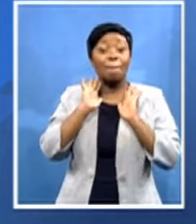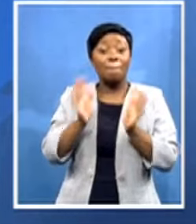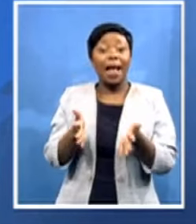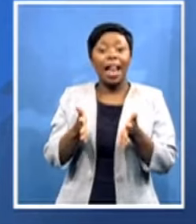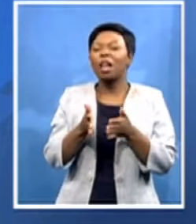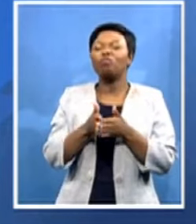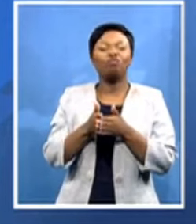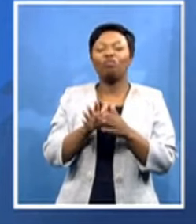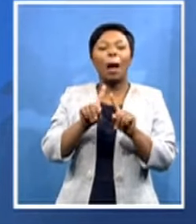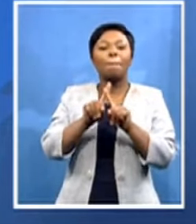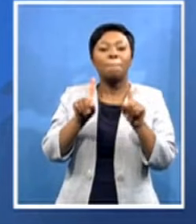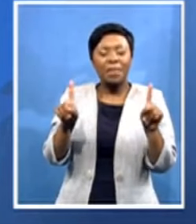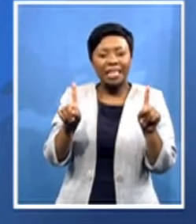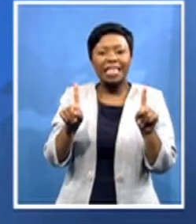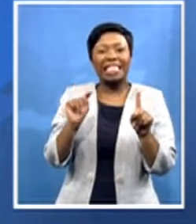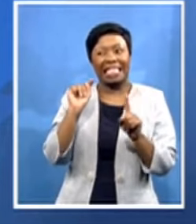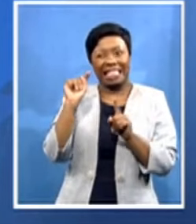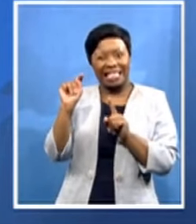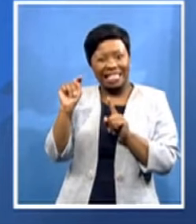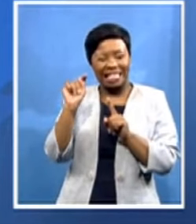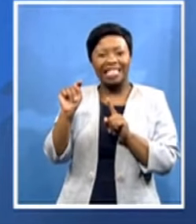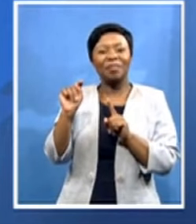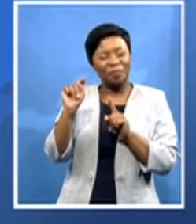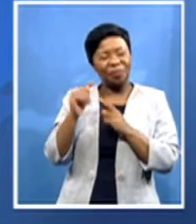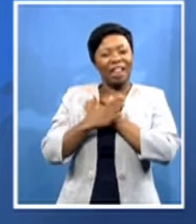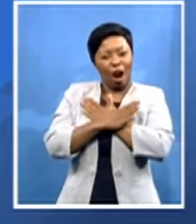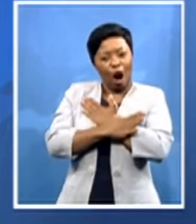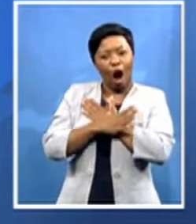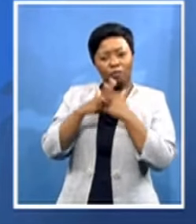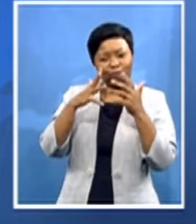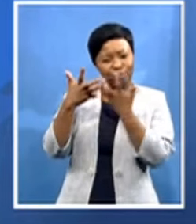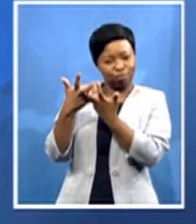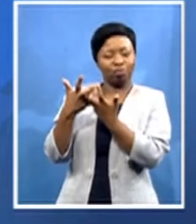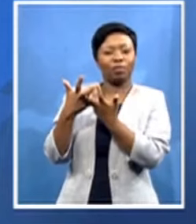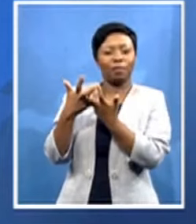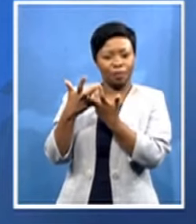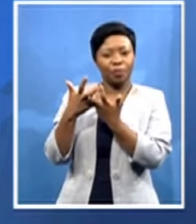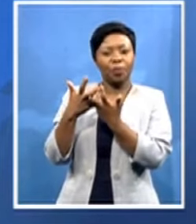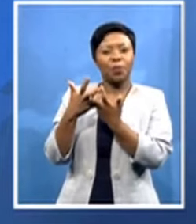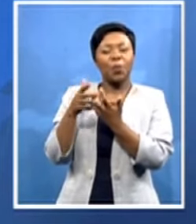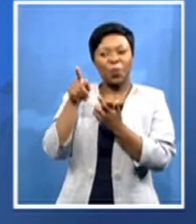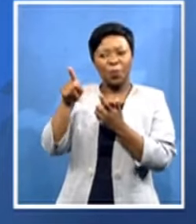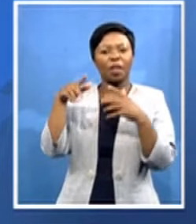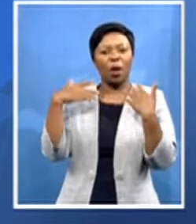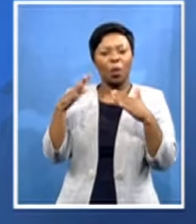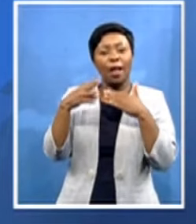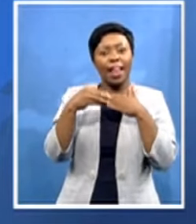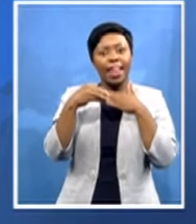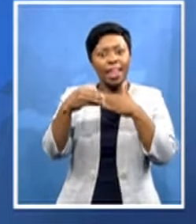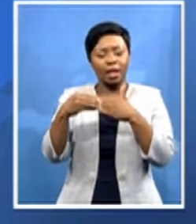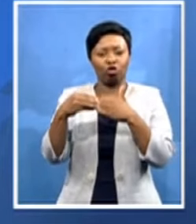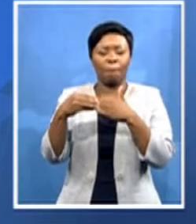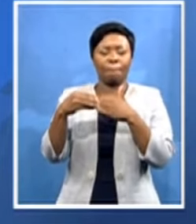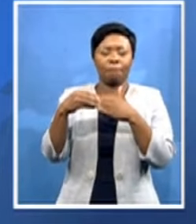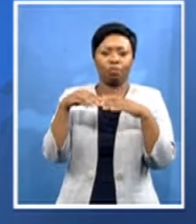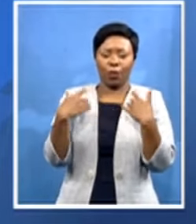he is in the country he is in in the leadership of chiefs is the chief uh president of